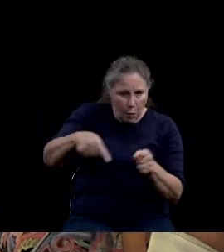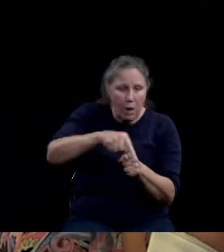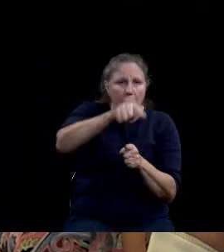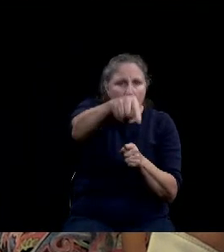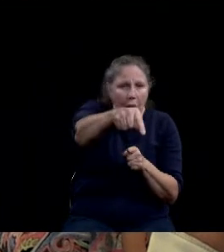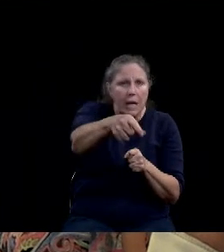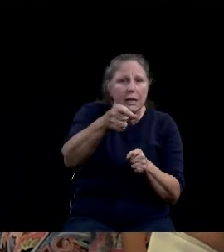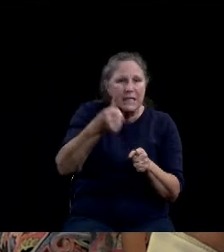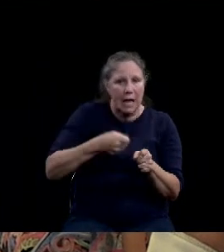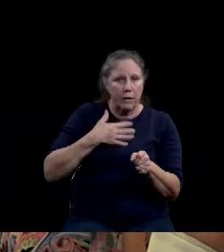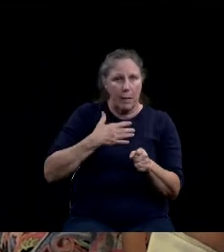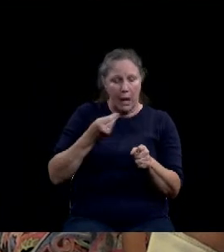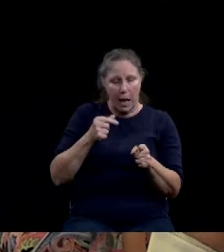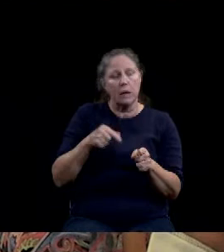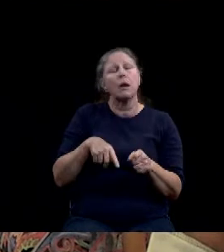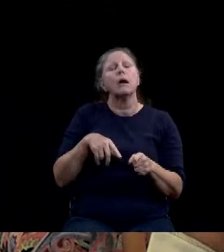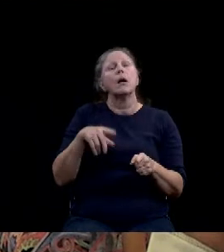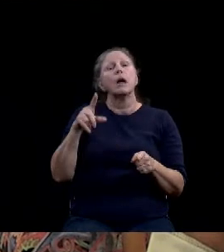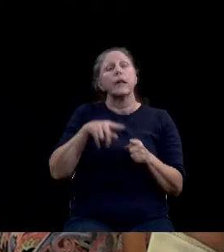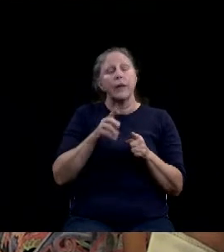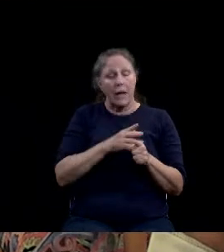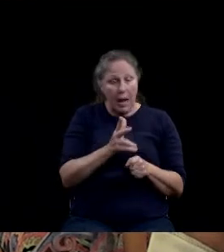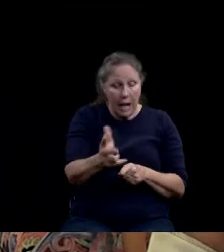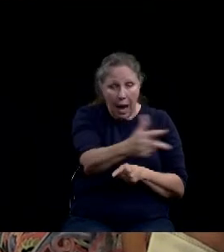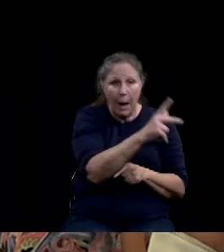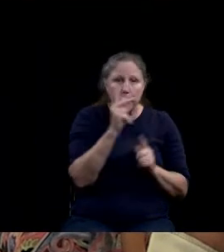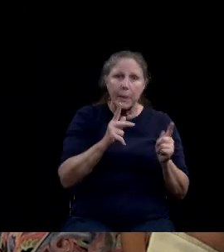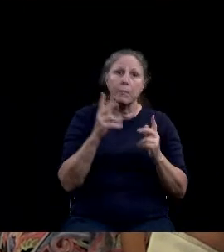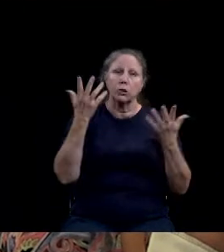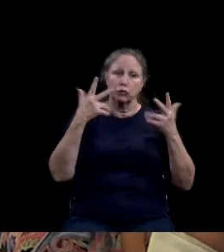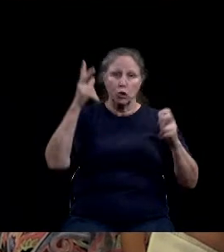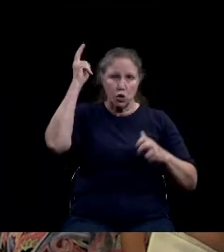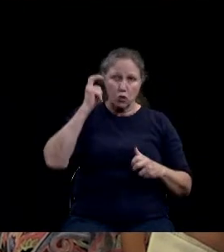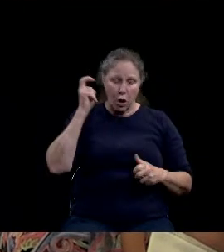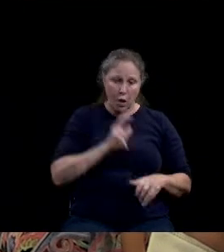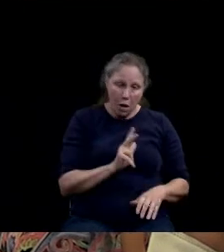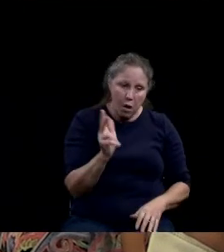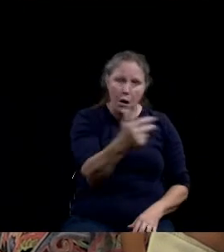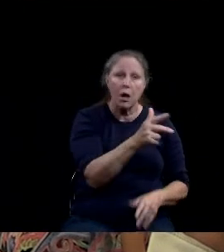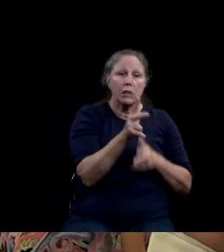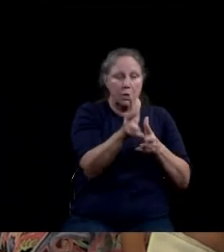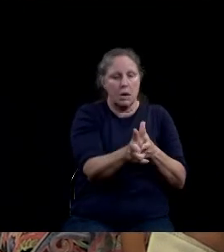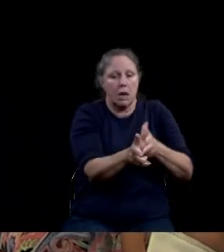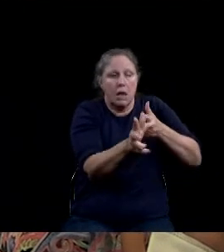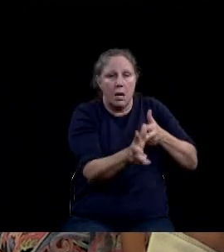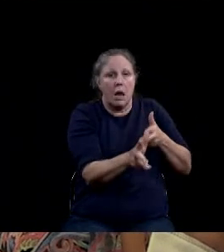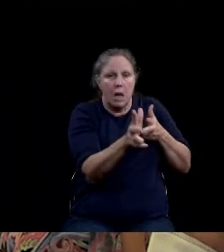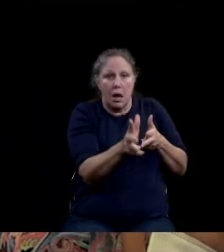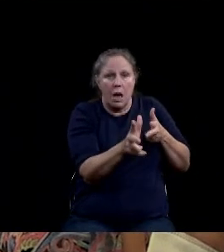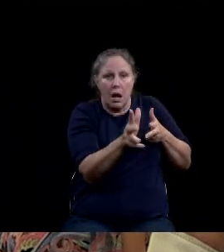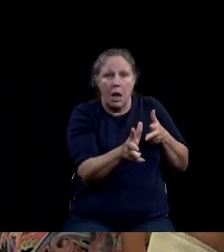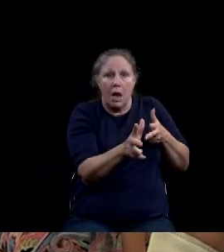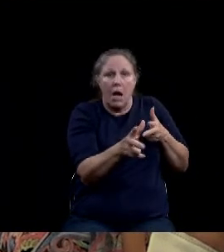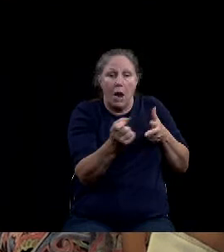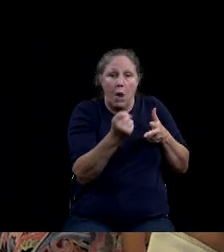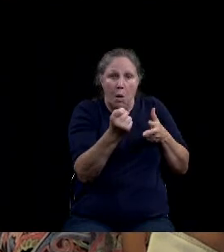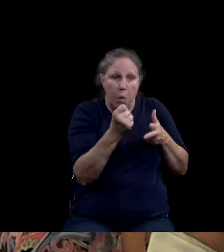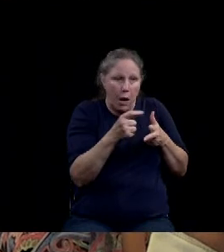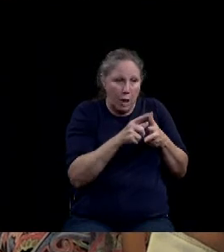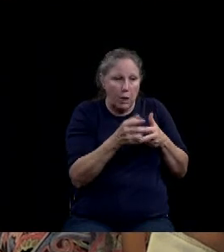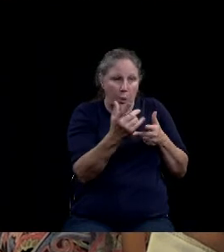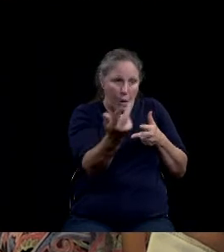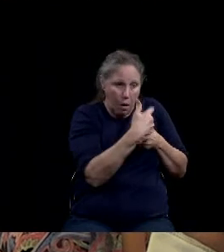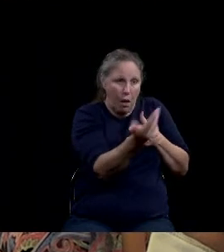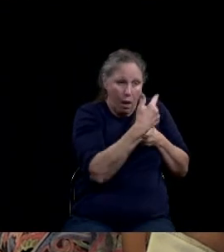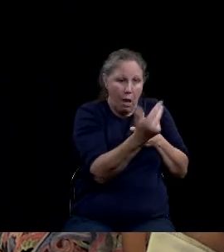will allow heavy vehicles and 18-wheelers to sit in a clear or holding pattern in the center turn lane of FM 939 starting at 5 30